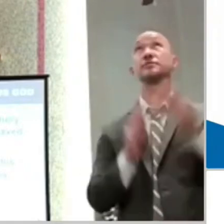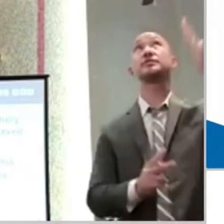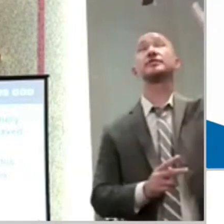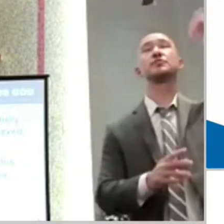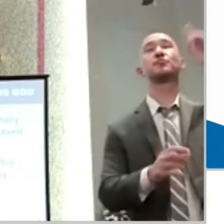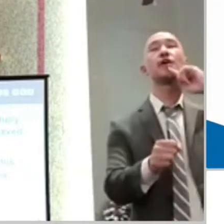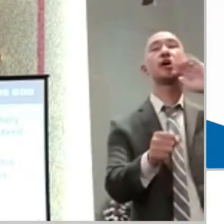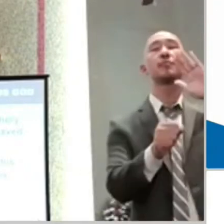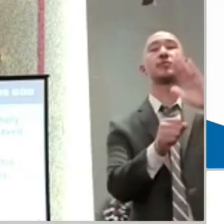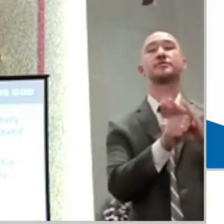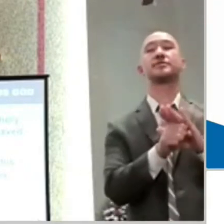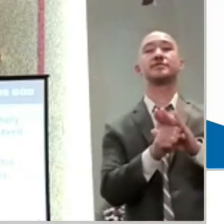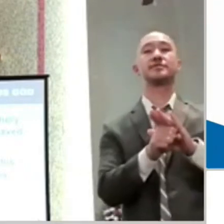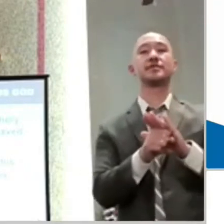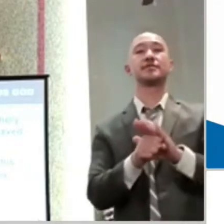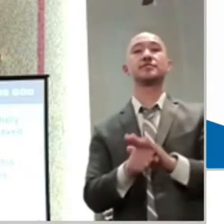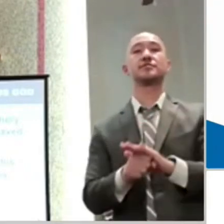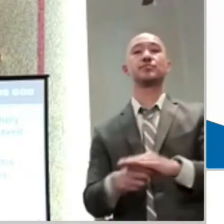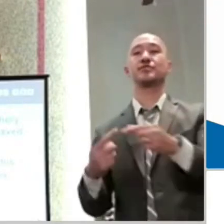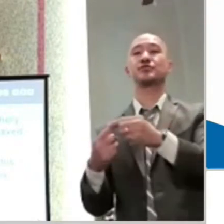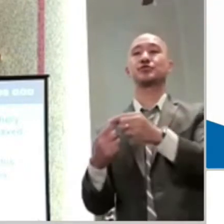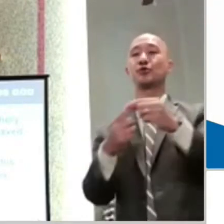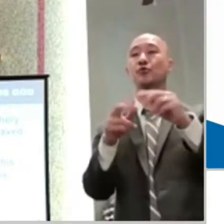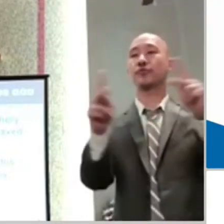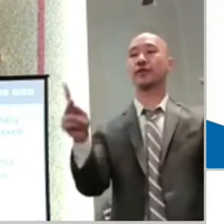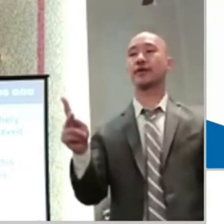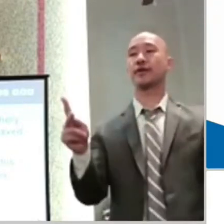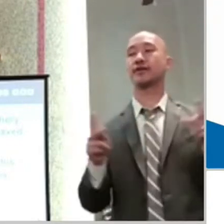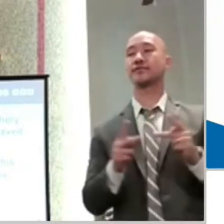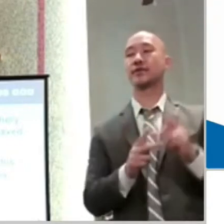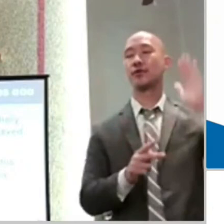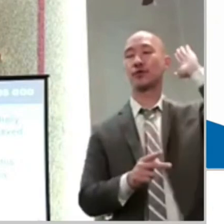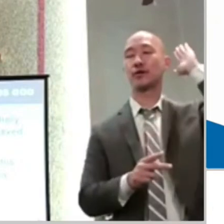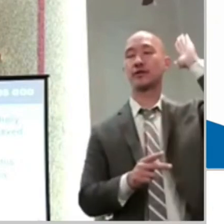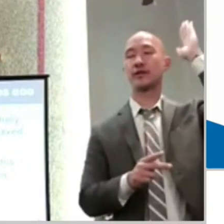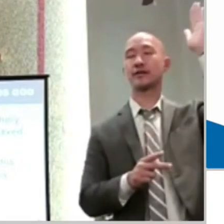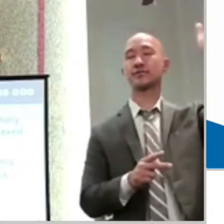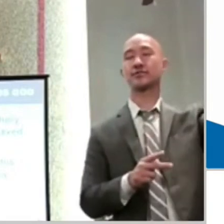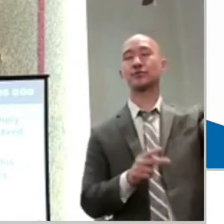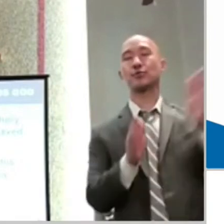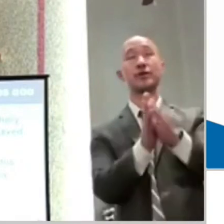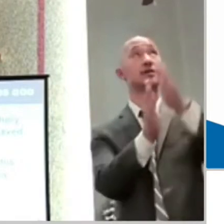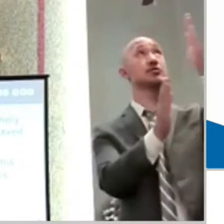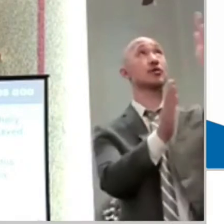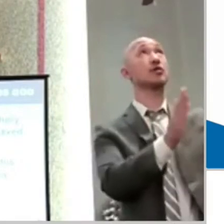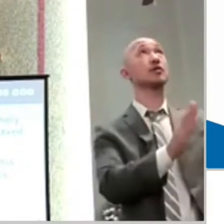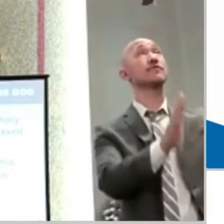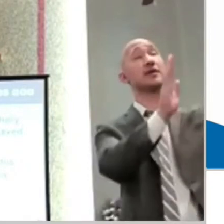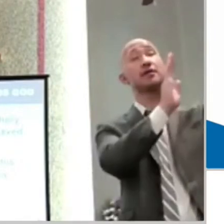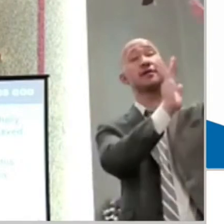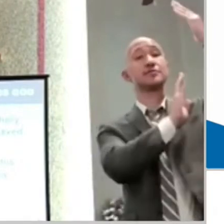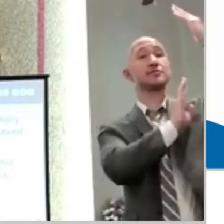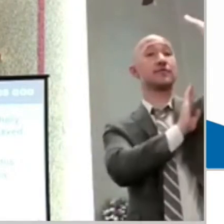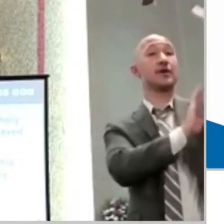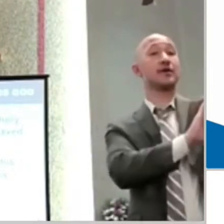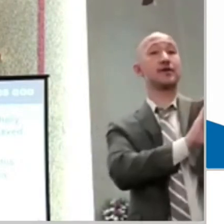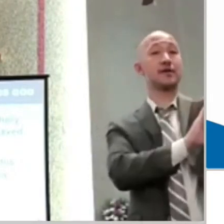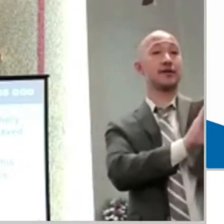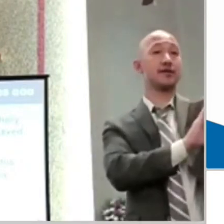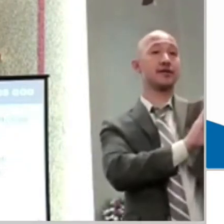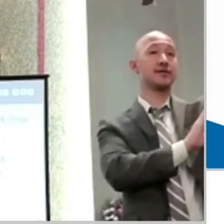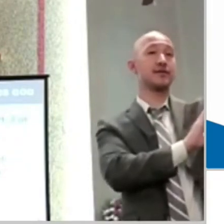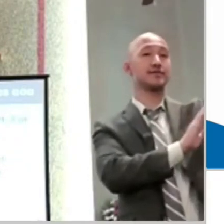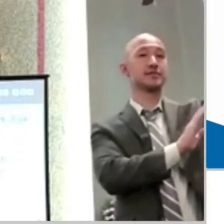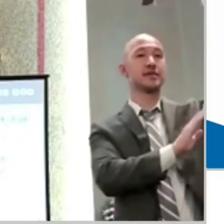righteous he promises this special place, right next to his heart, face to